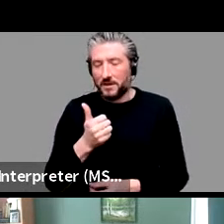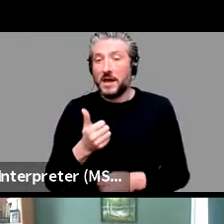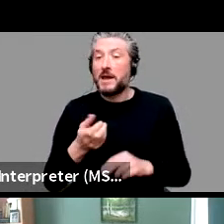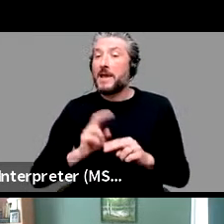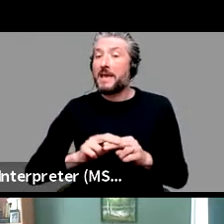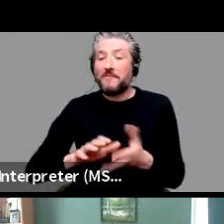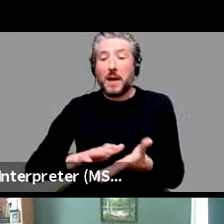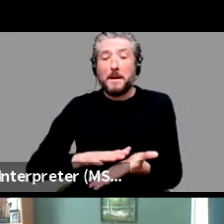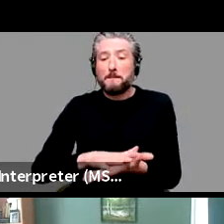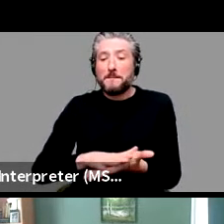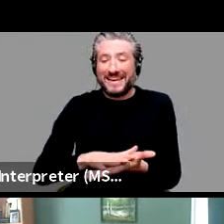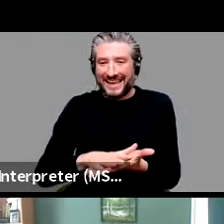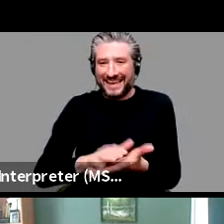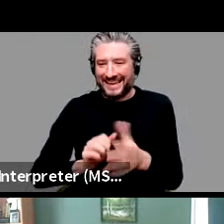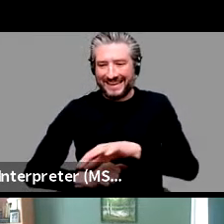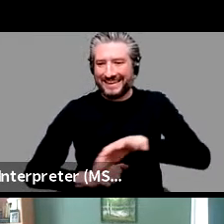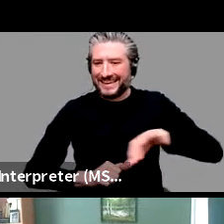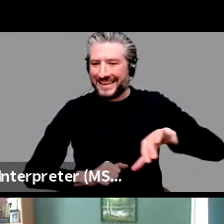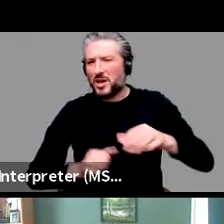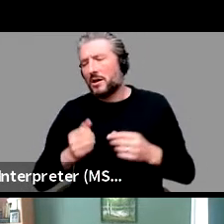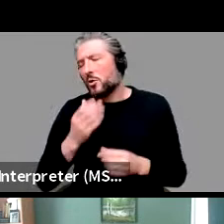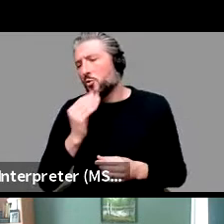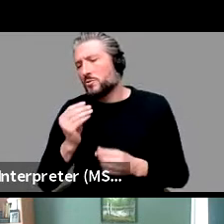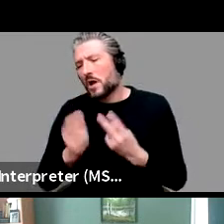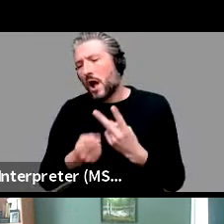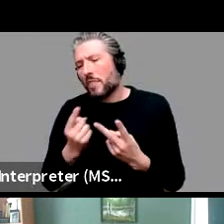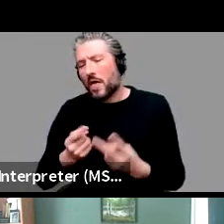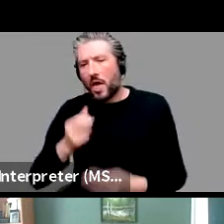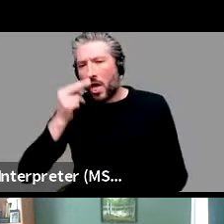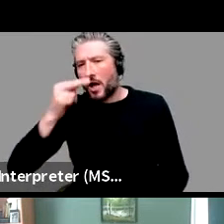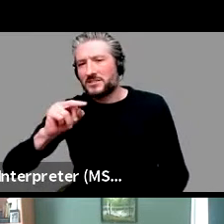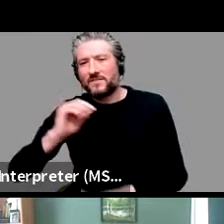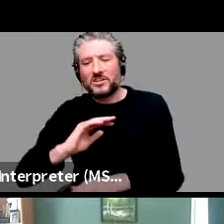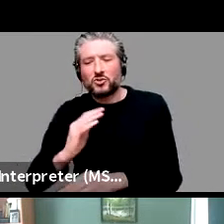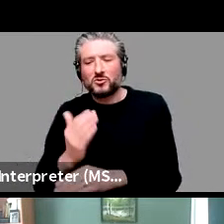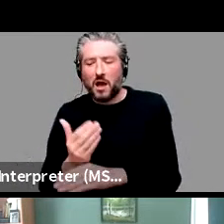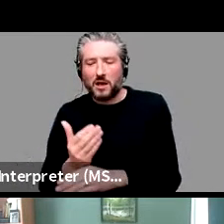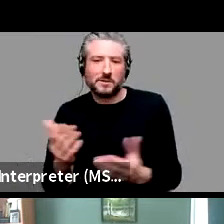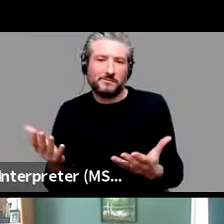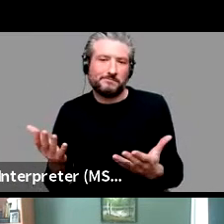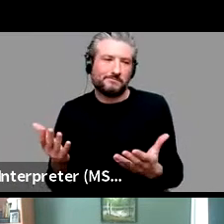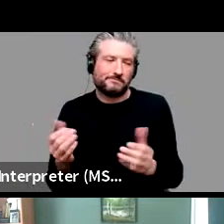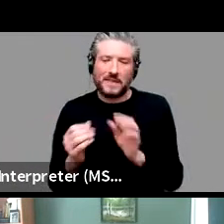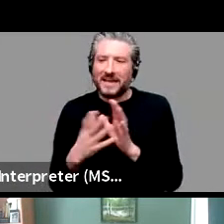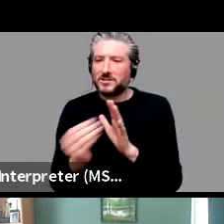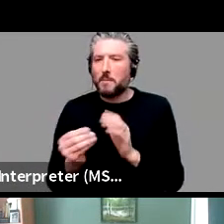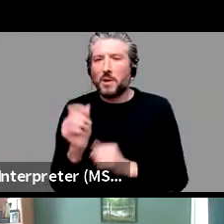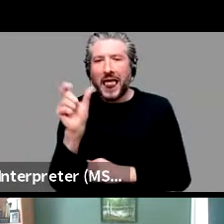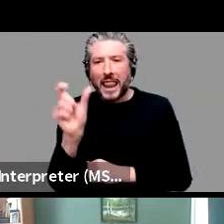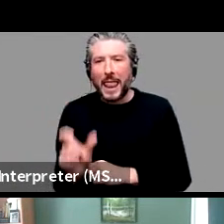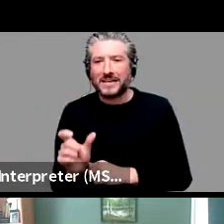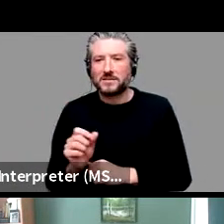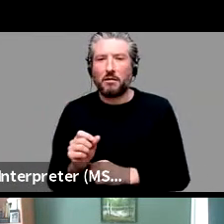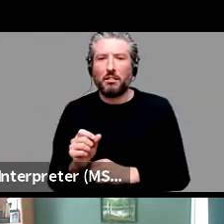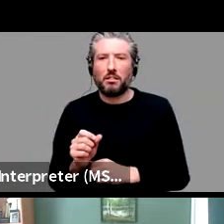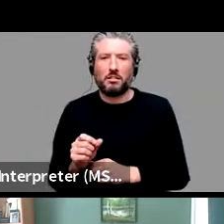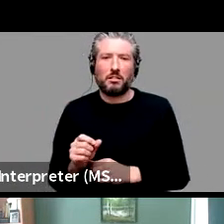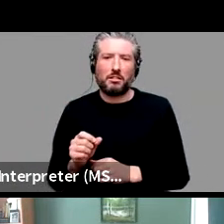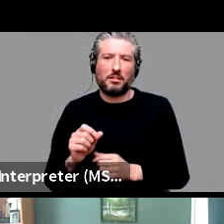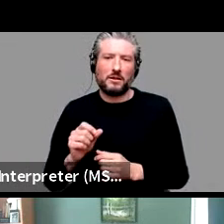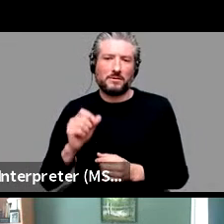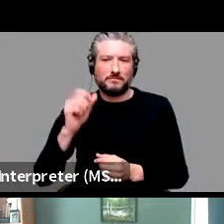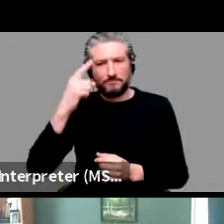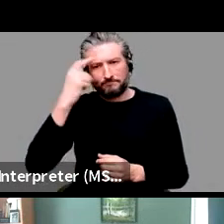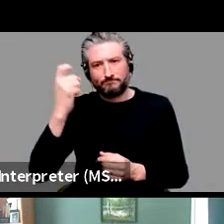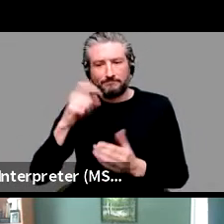tasks that are very artificial, but they get it accessibility, like a lexical decision task. So how quickly do you recognize that this thing is a